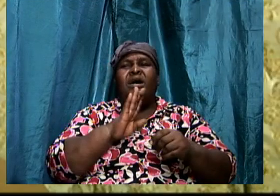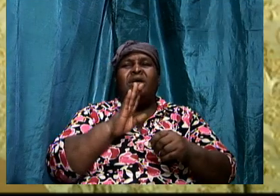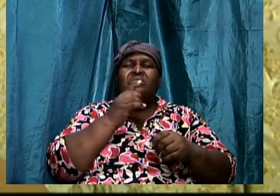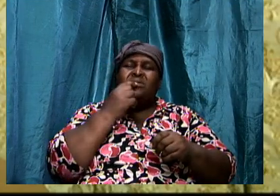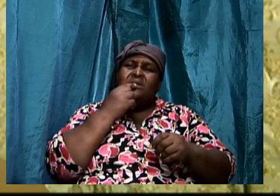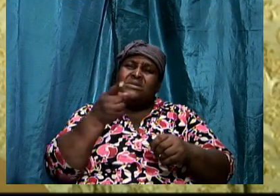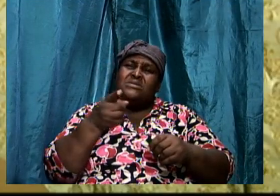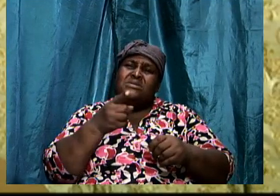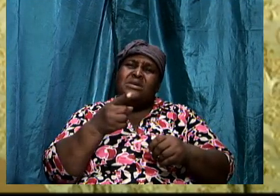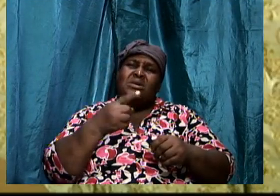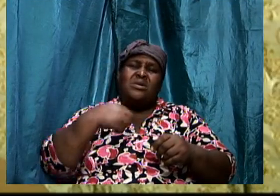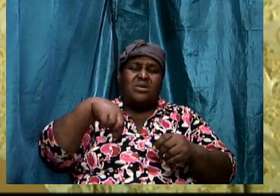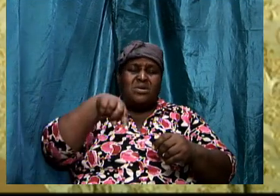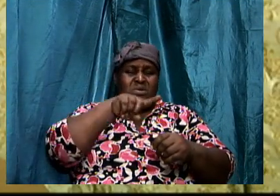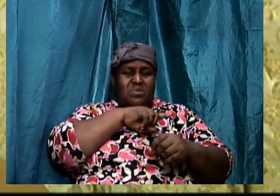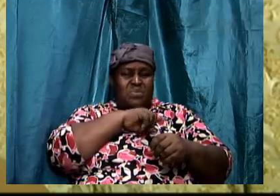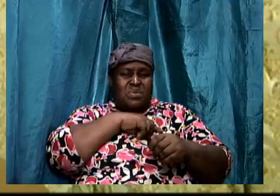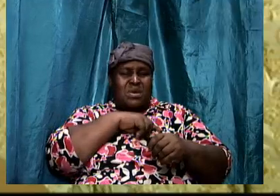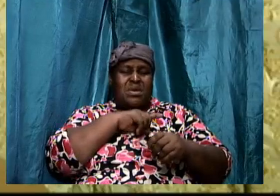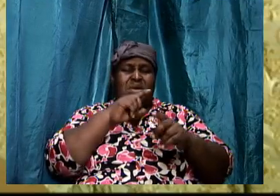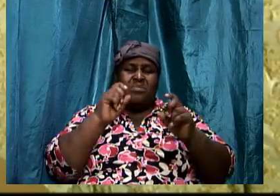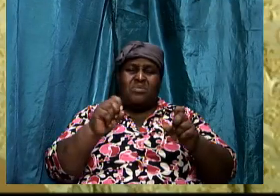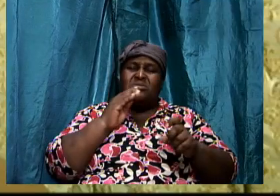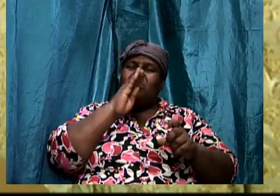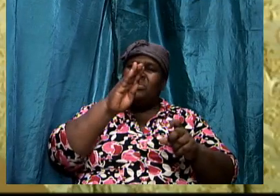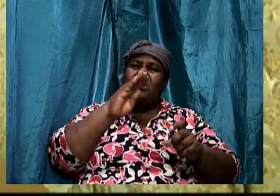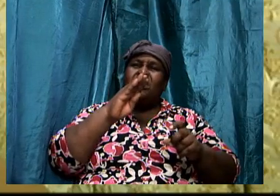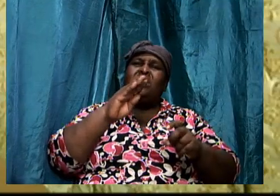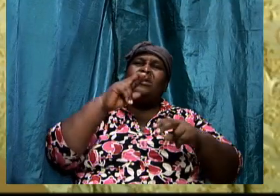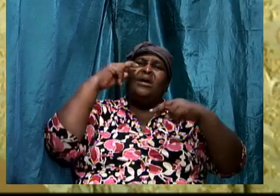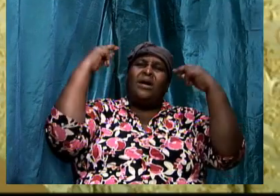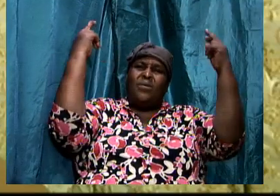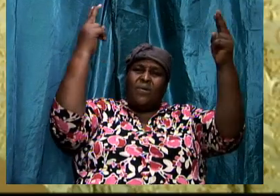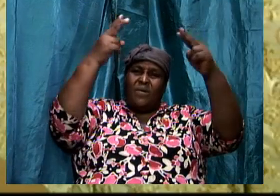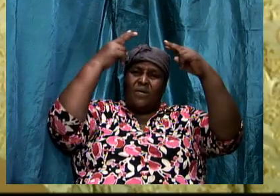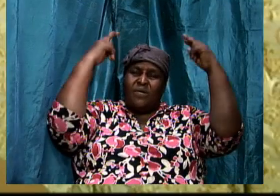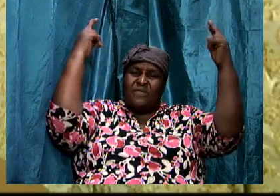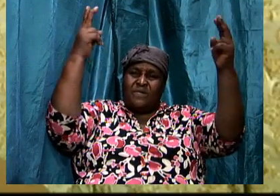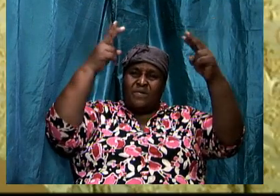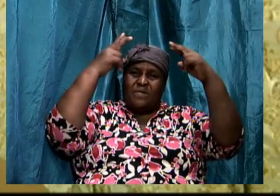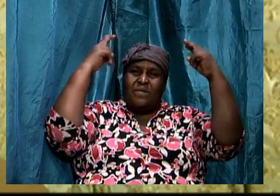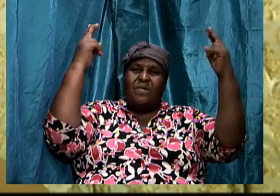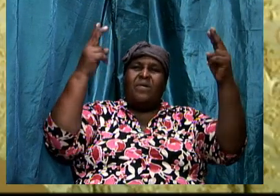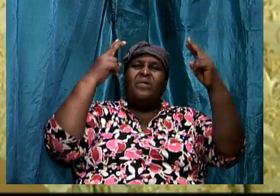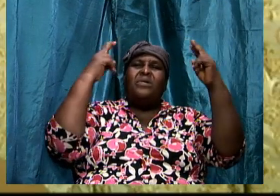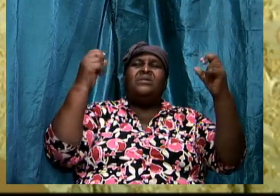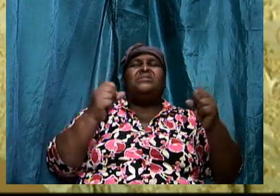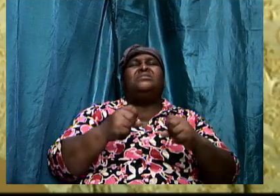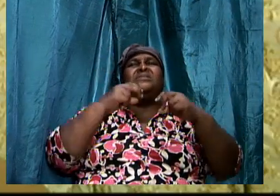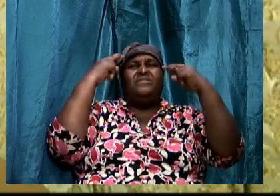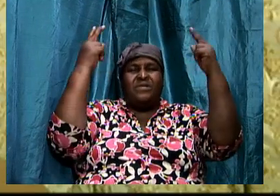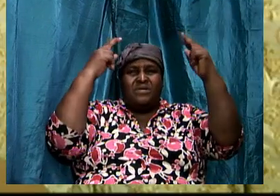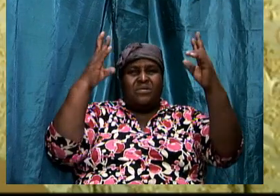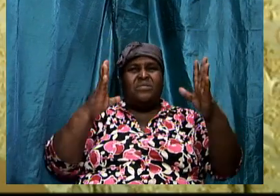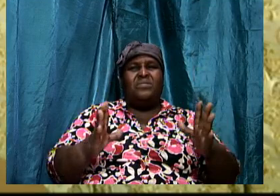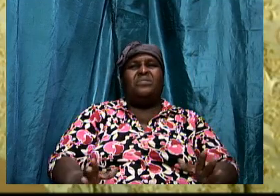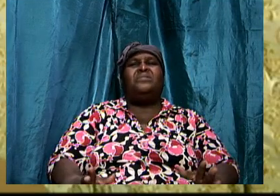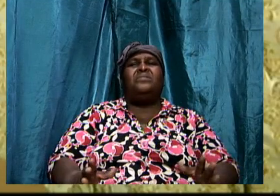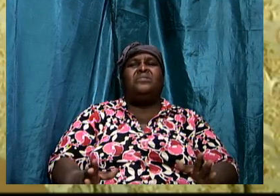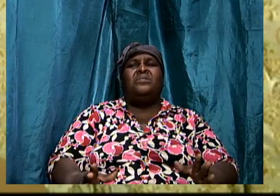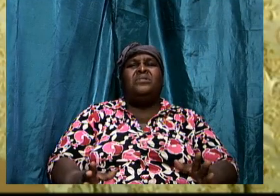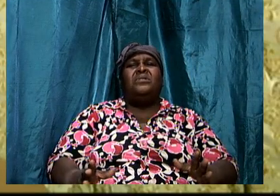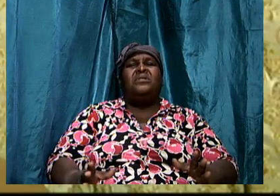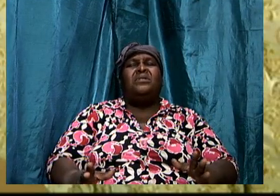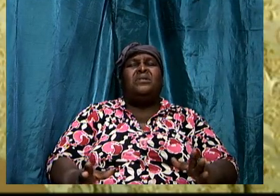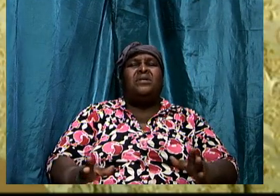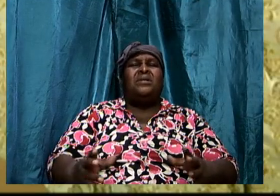be the kind of overcoming, the kind of victorious, the kind of on-the-move Christian